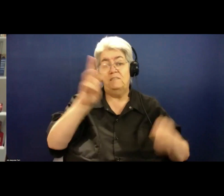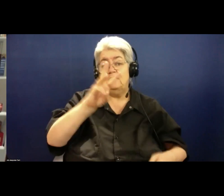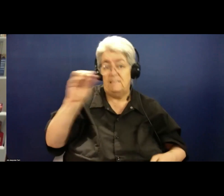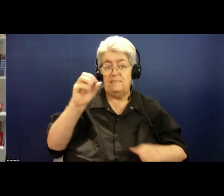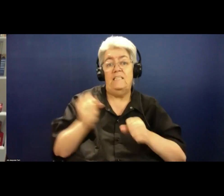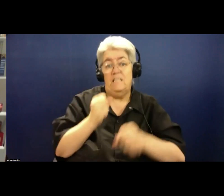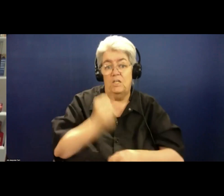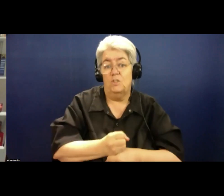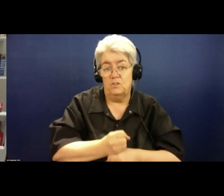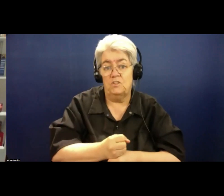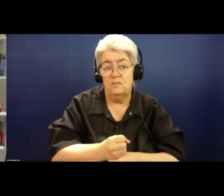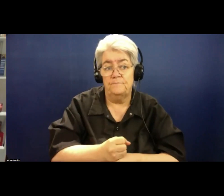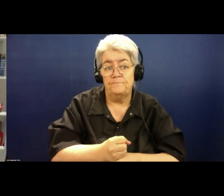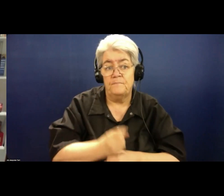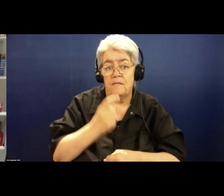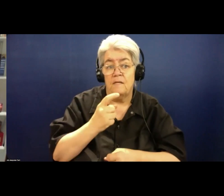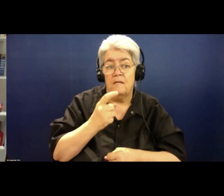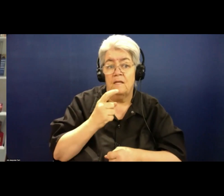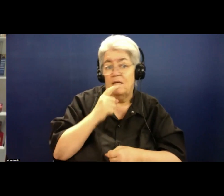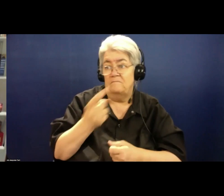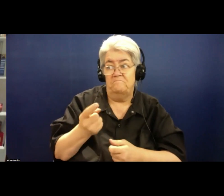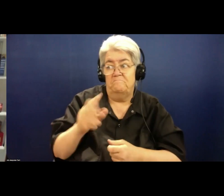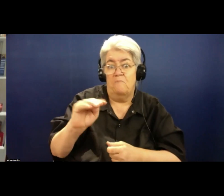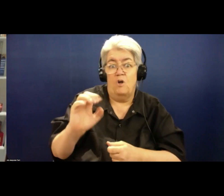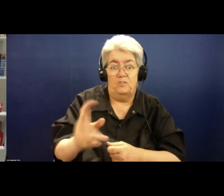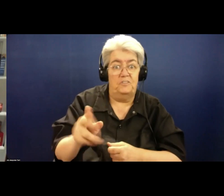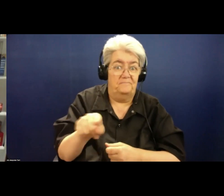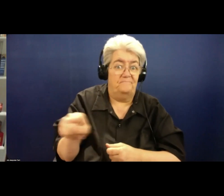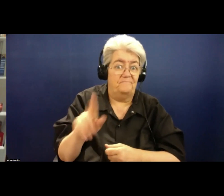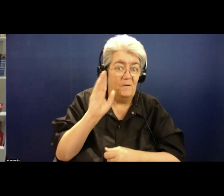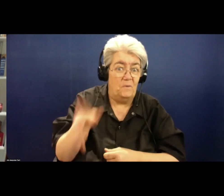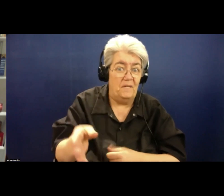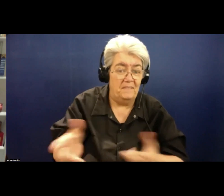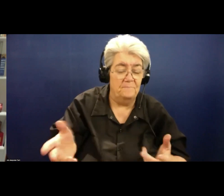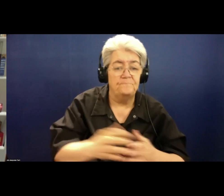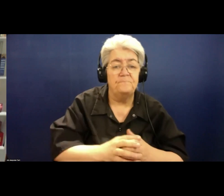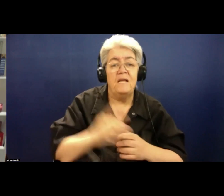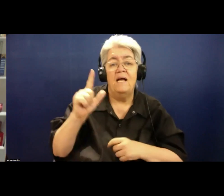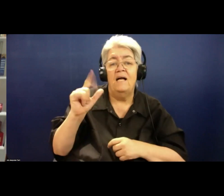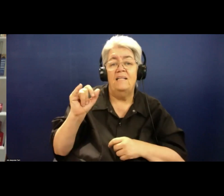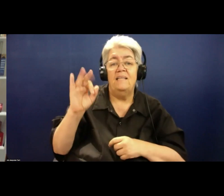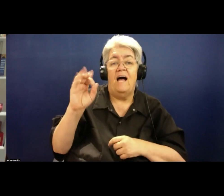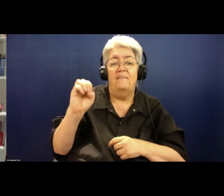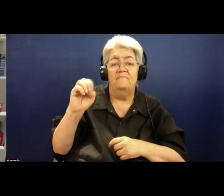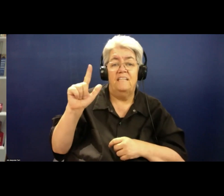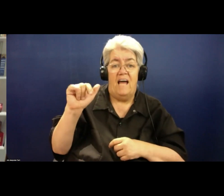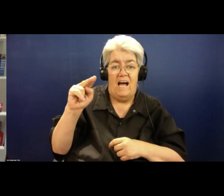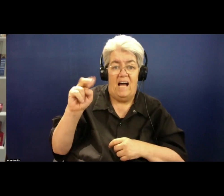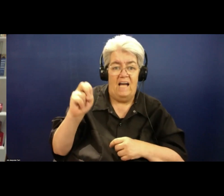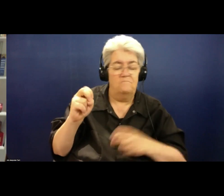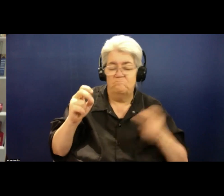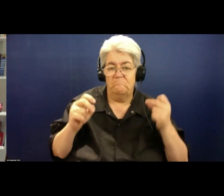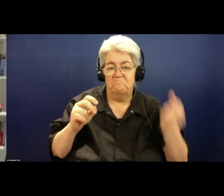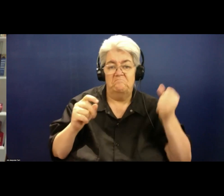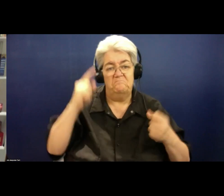in a matter of weeks. Lifeline is a household name in Australia. When people think of suicide,